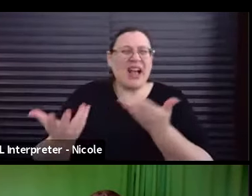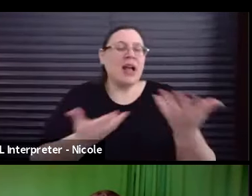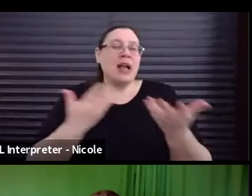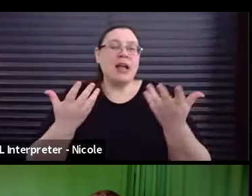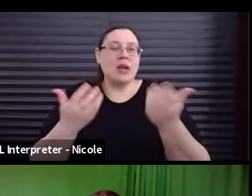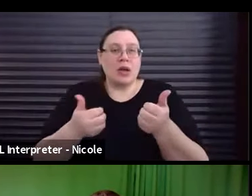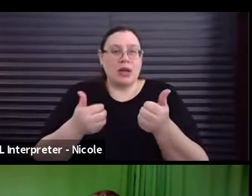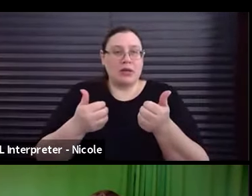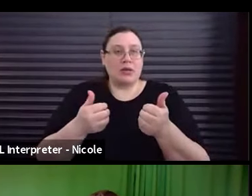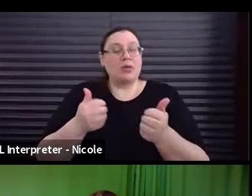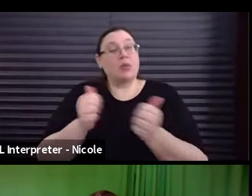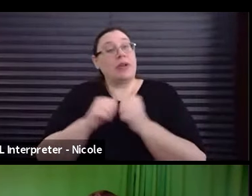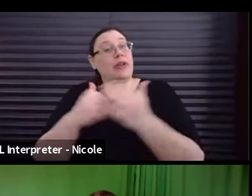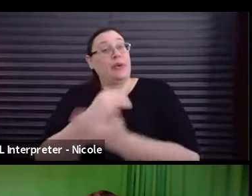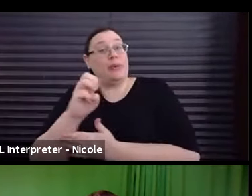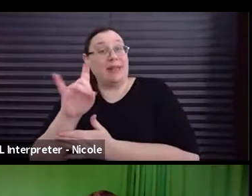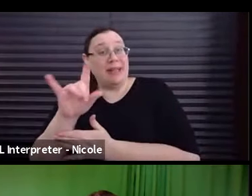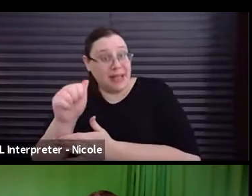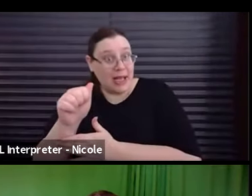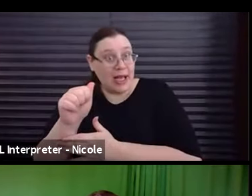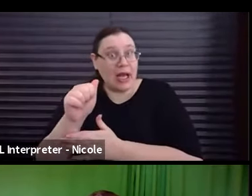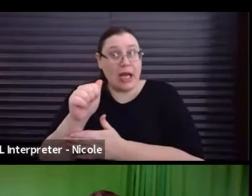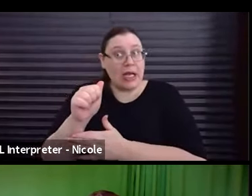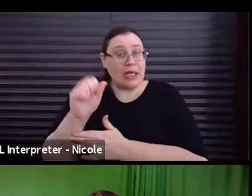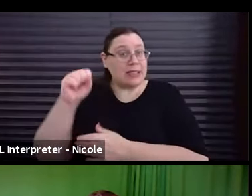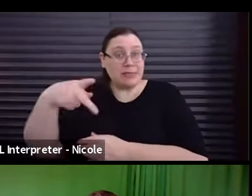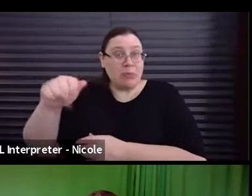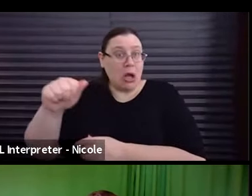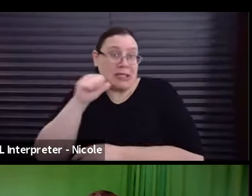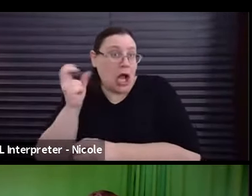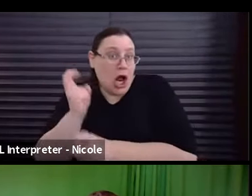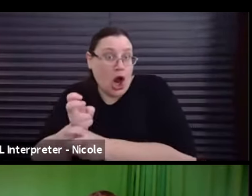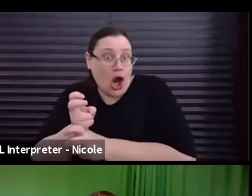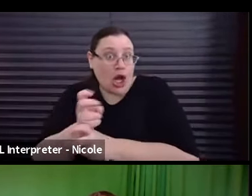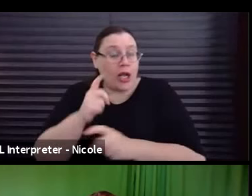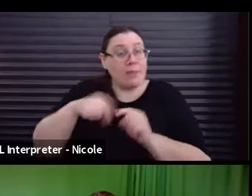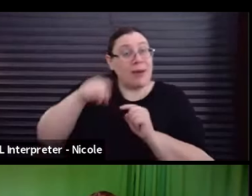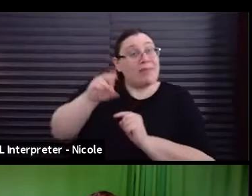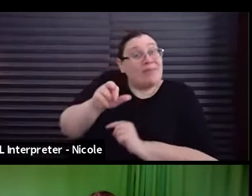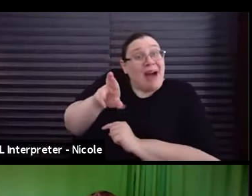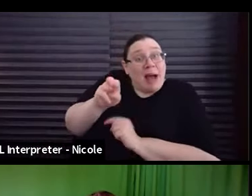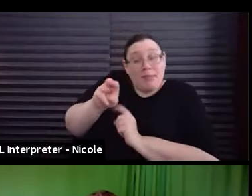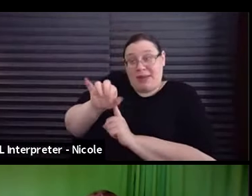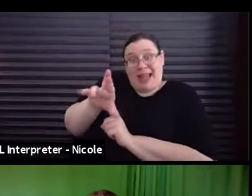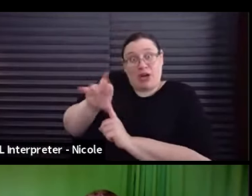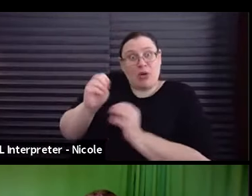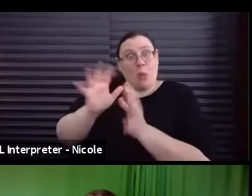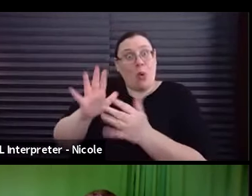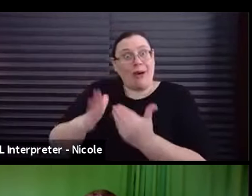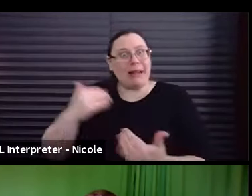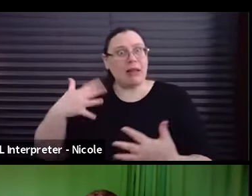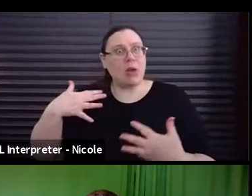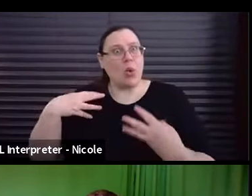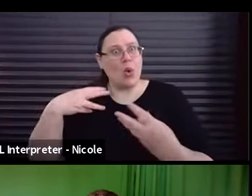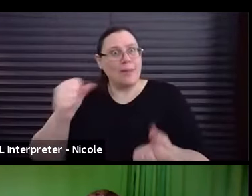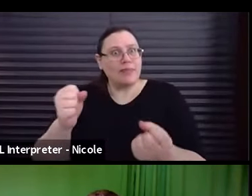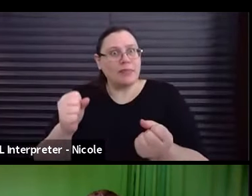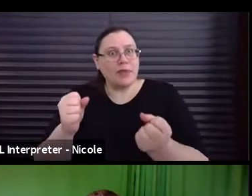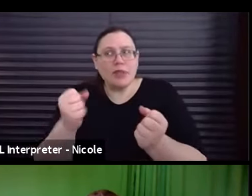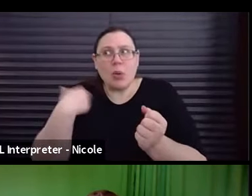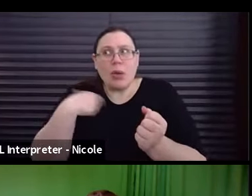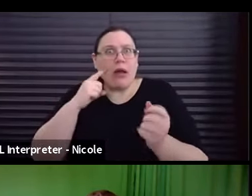which actually with the new media and spa is not hard, but this is even easier. So it's a way to say, hey, we can do that project,